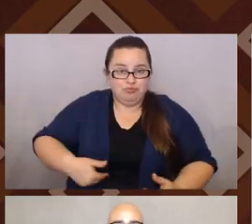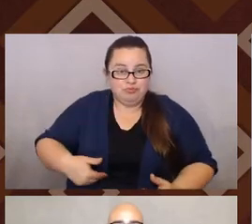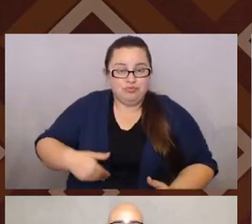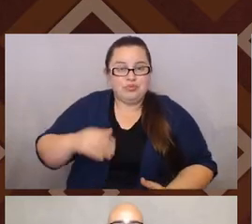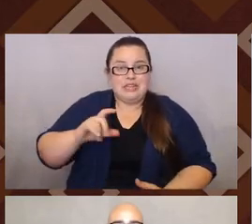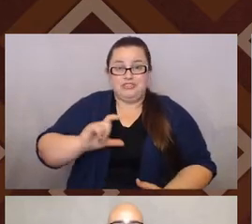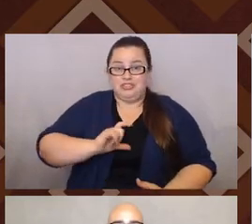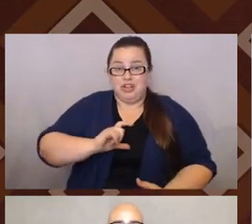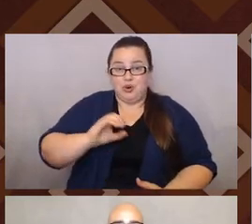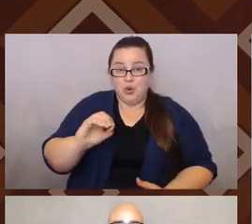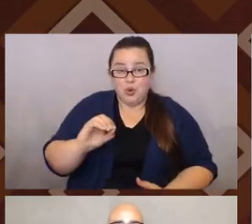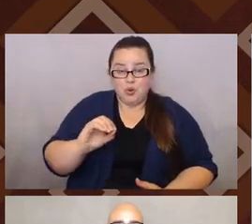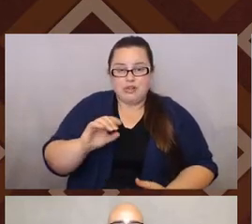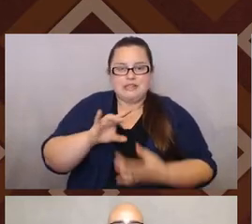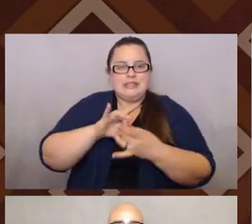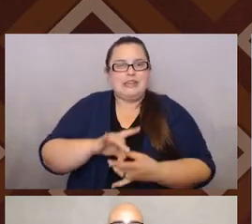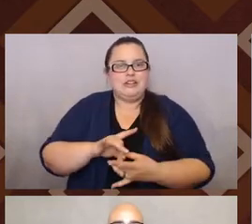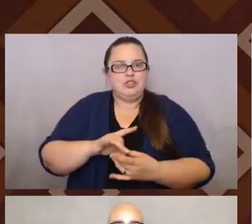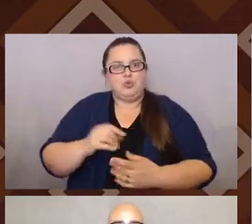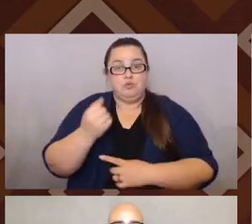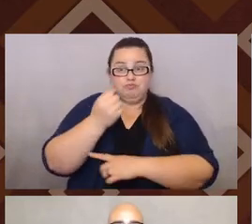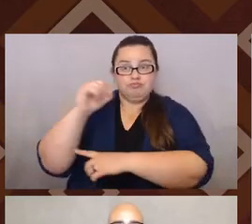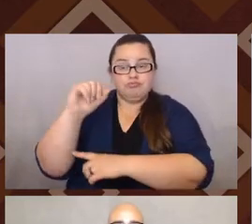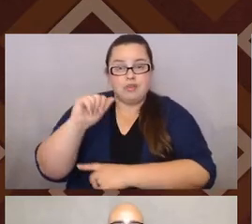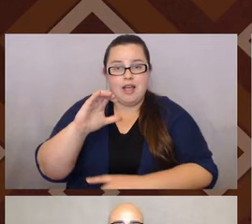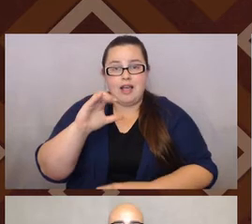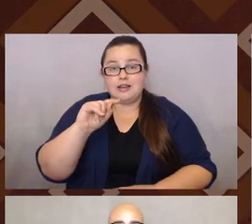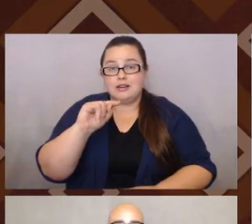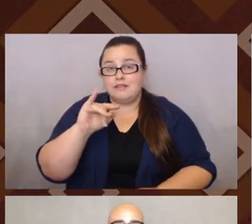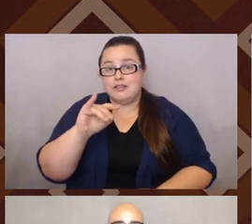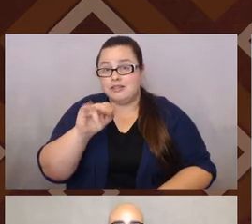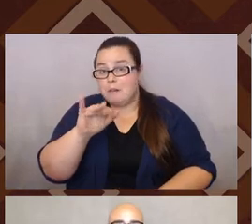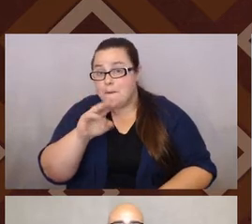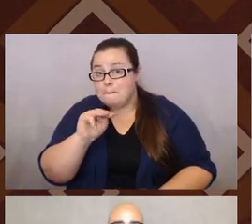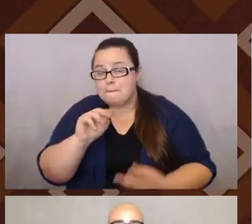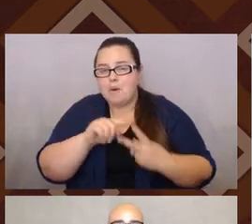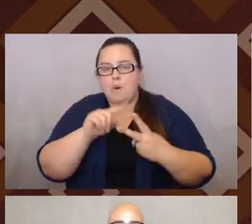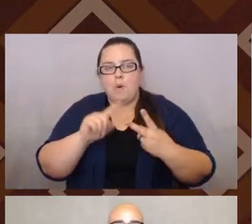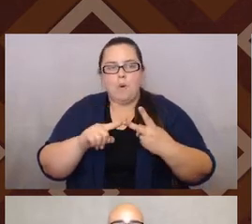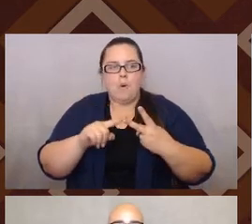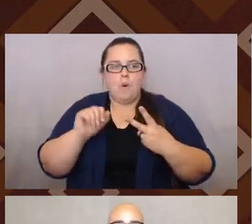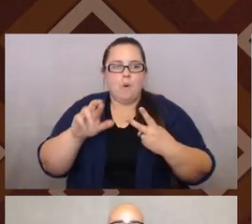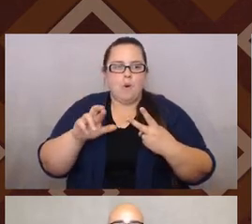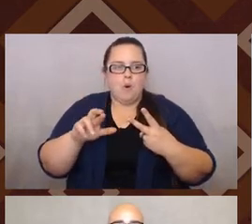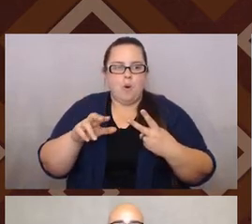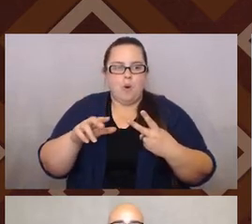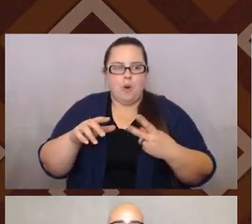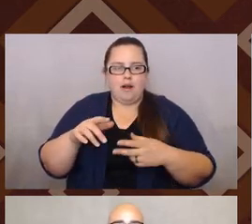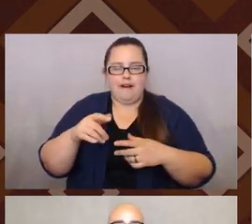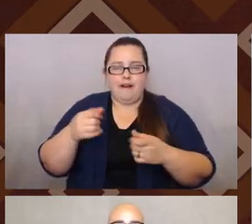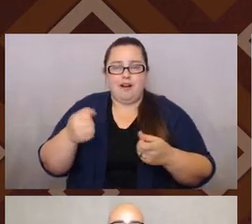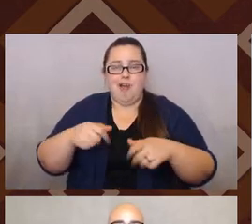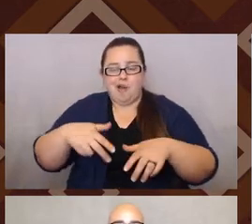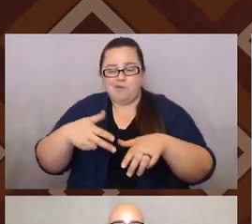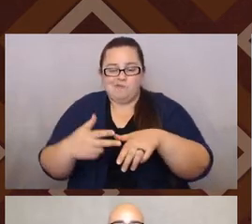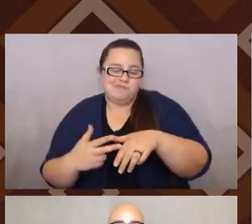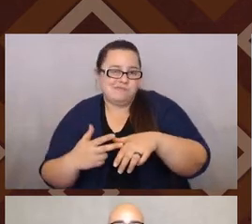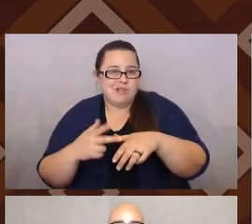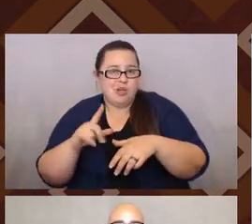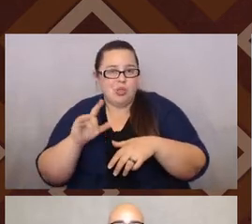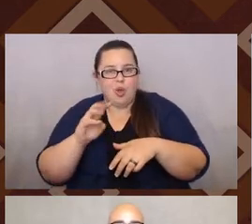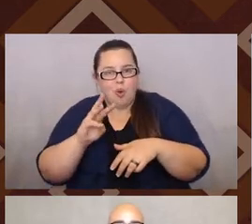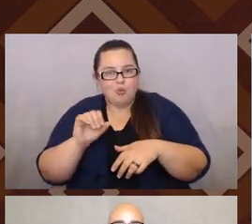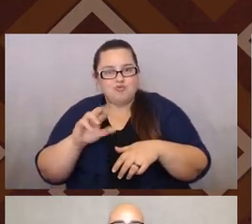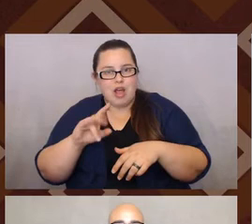something connected to activism or to low riders and, and like urban